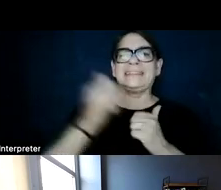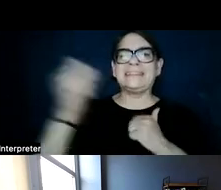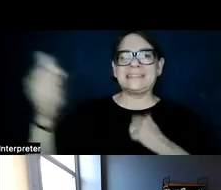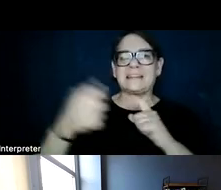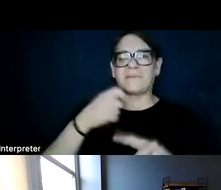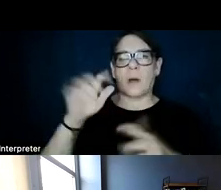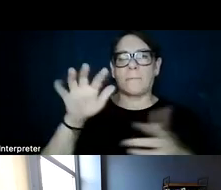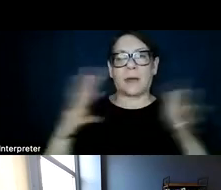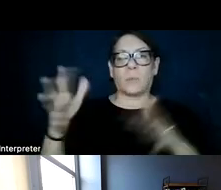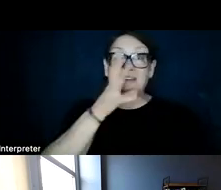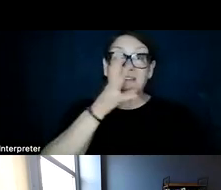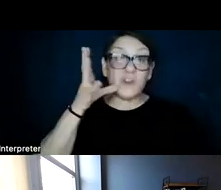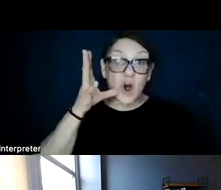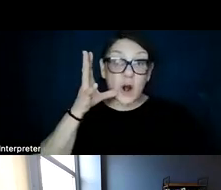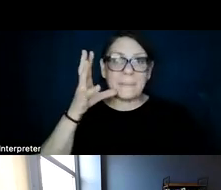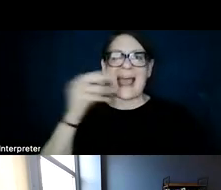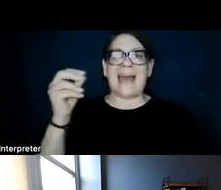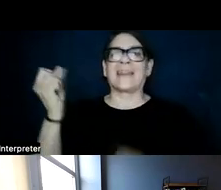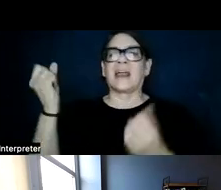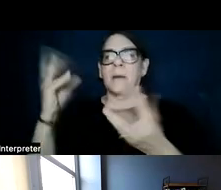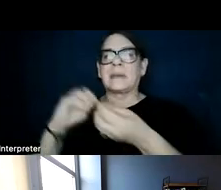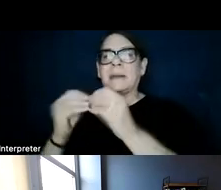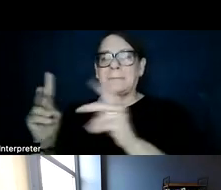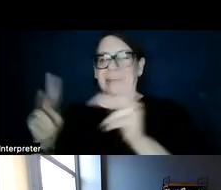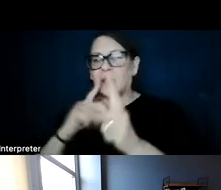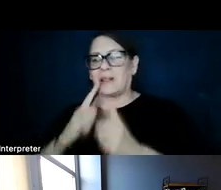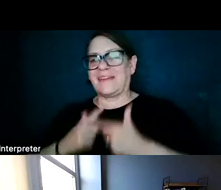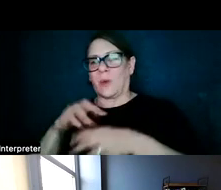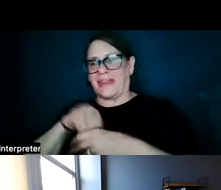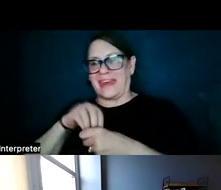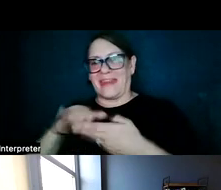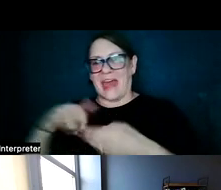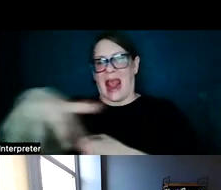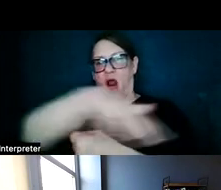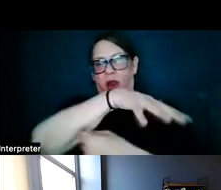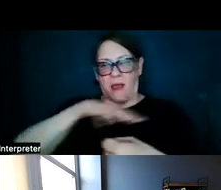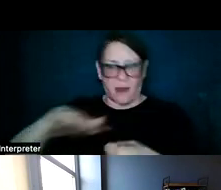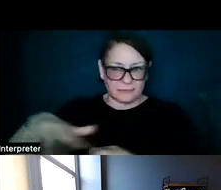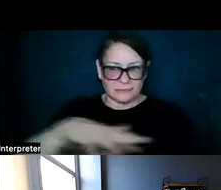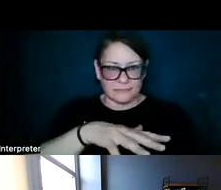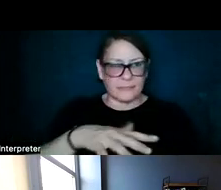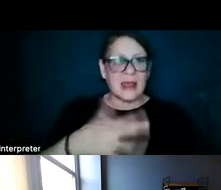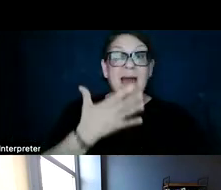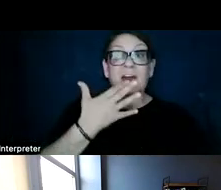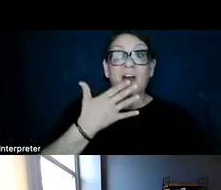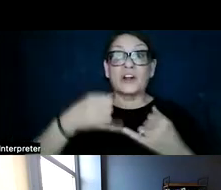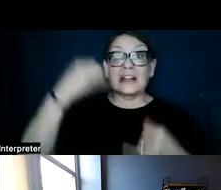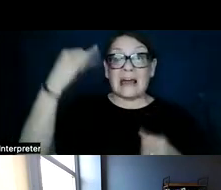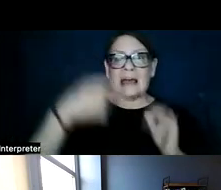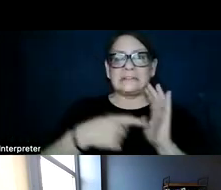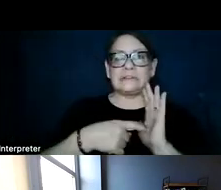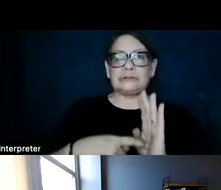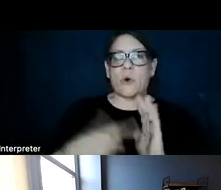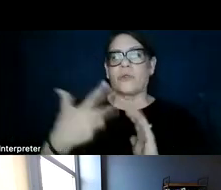a wind farm and the number of people that would be within that distance. And the colored lines show